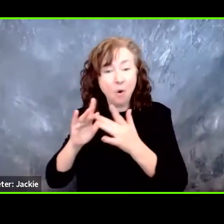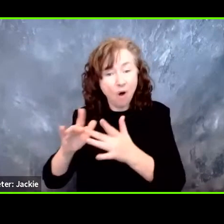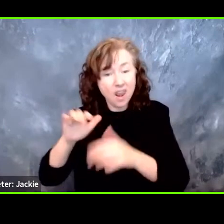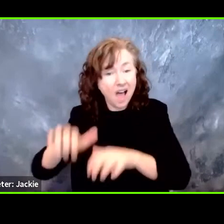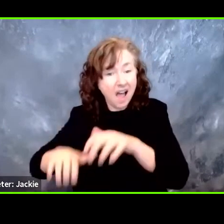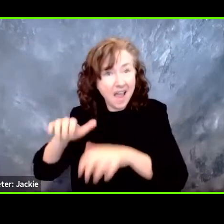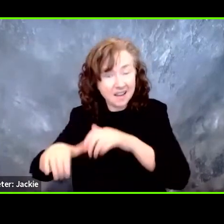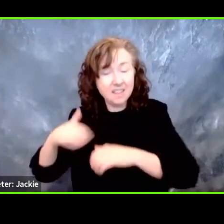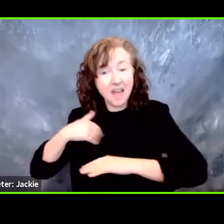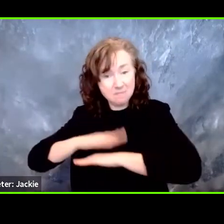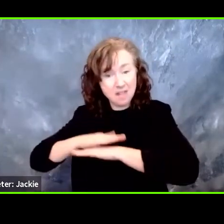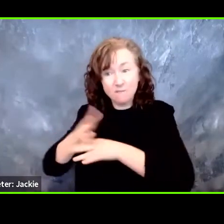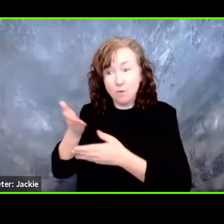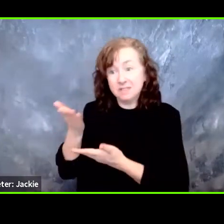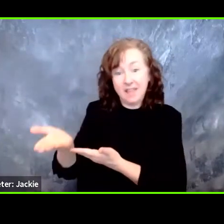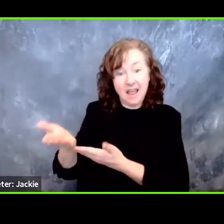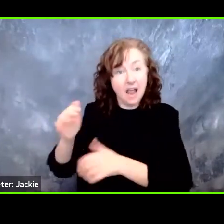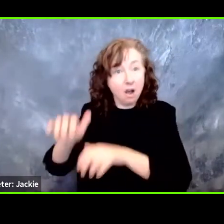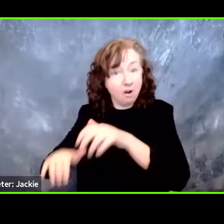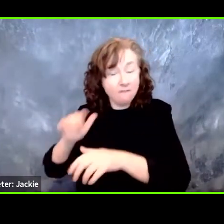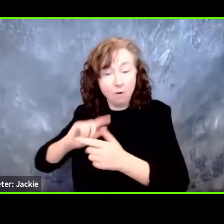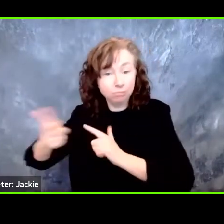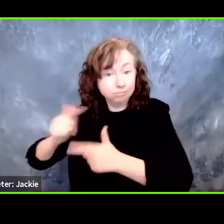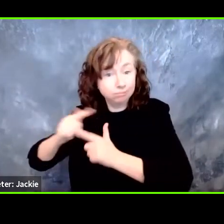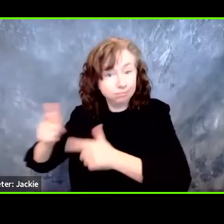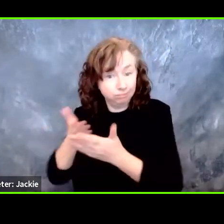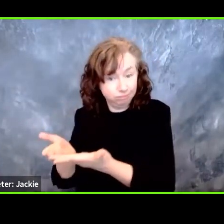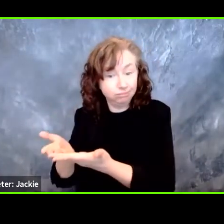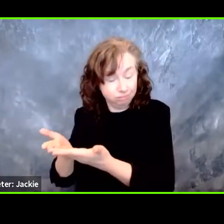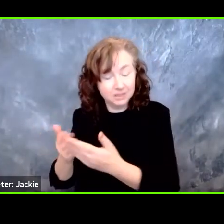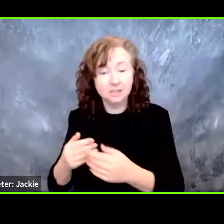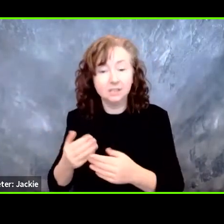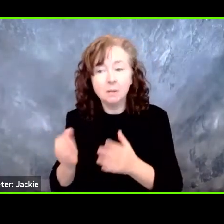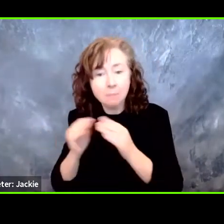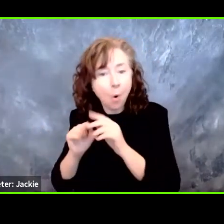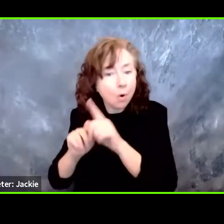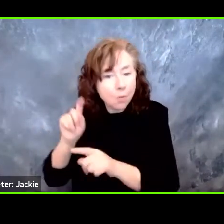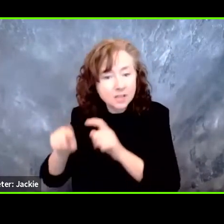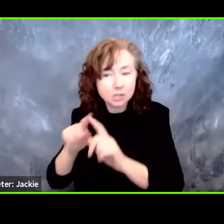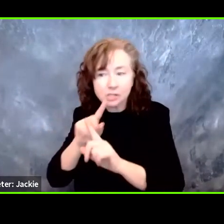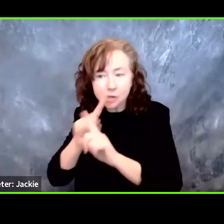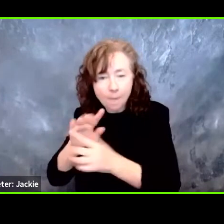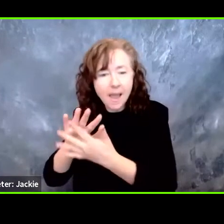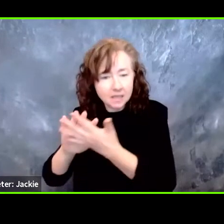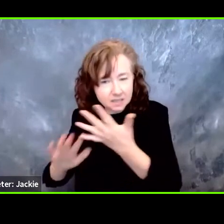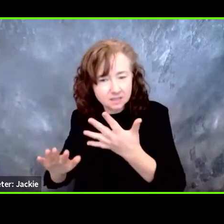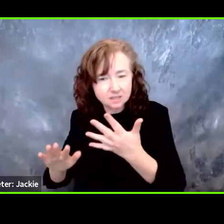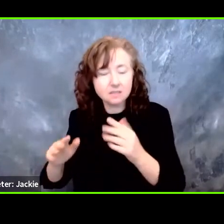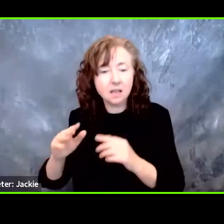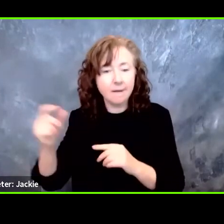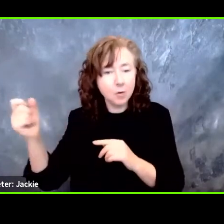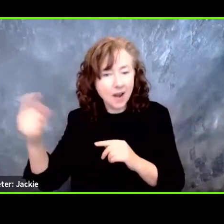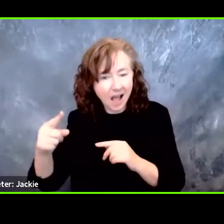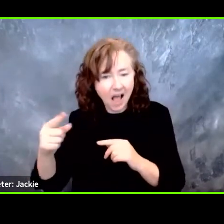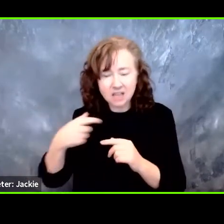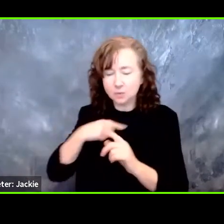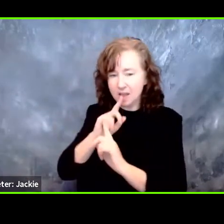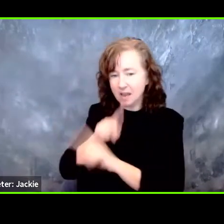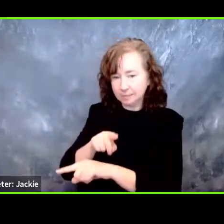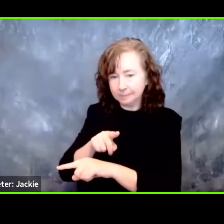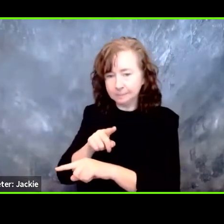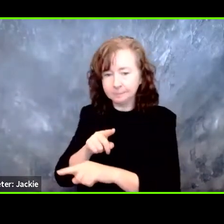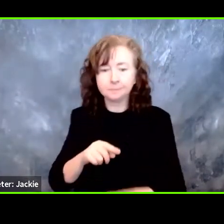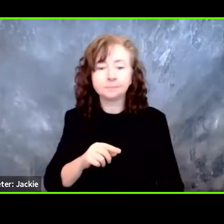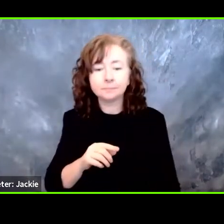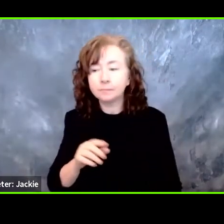platforms, and if you have any questions, you can do that, and we'll get back to you with those questions or have them